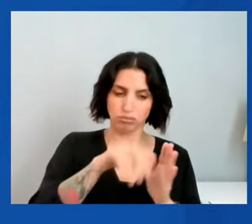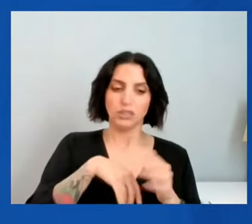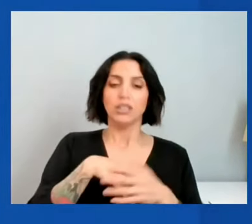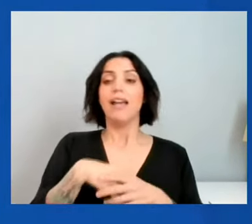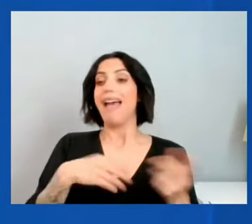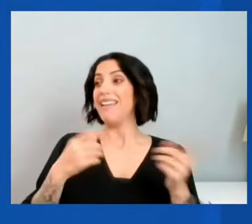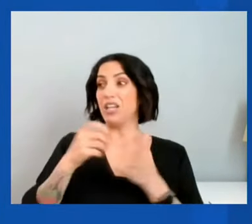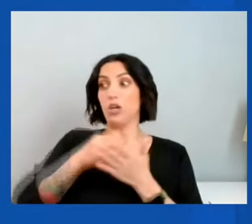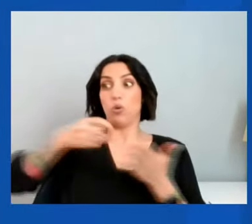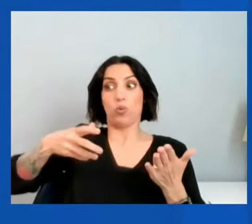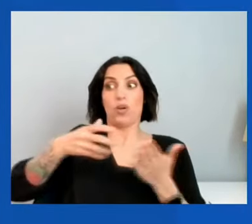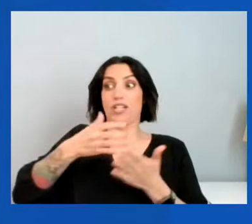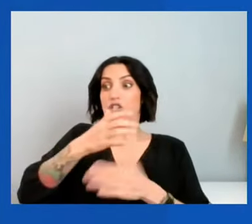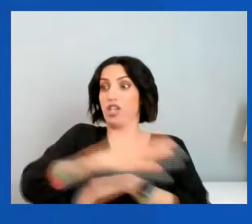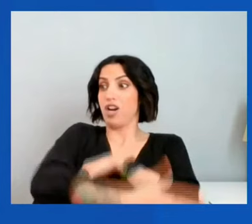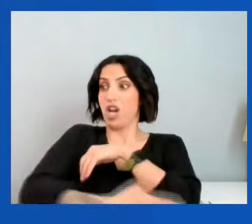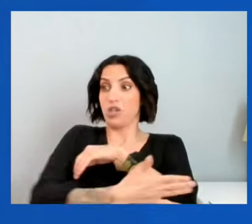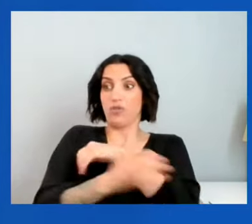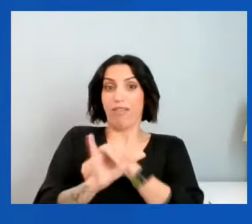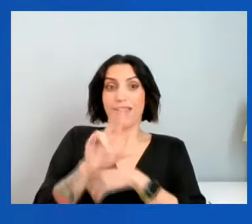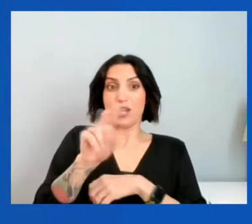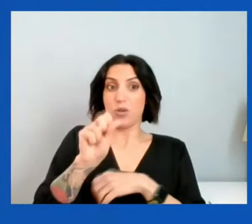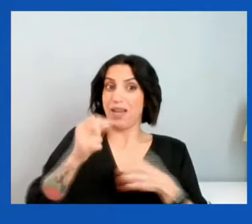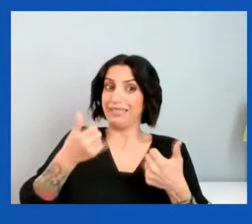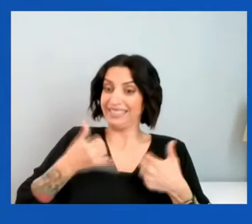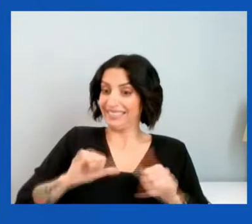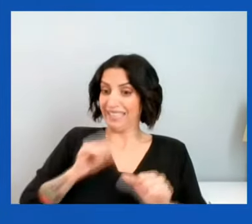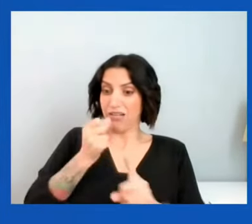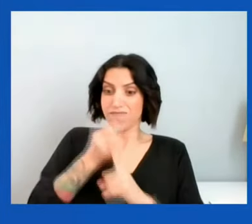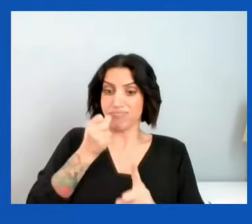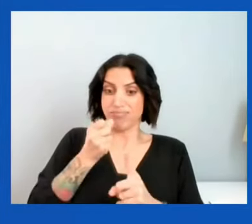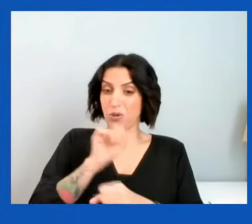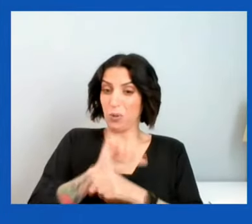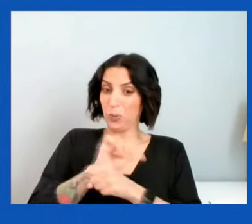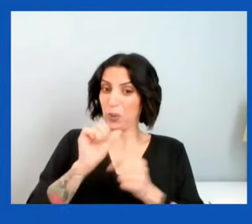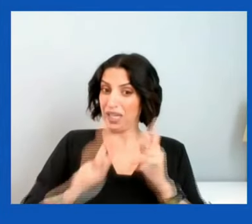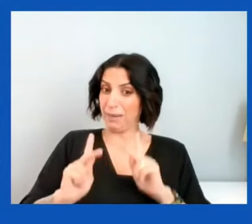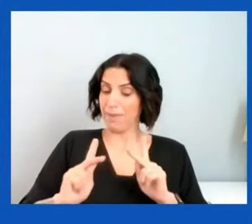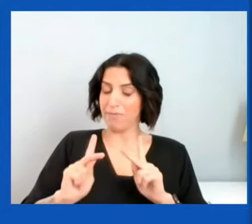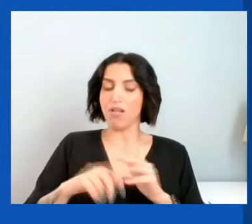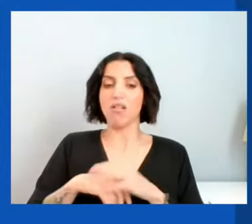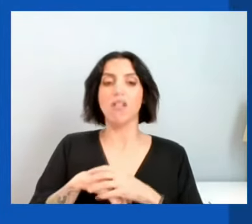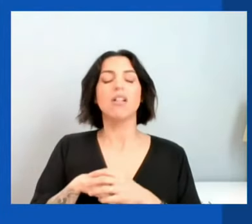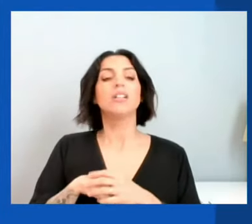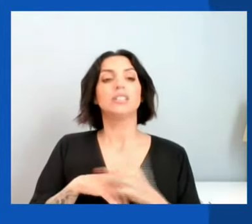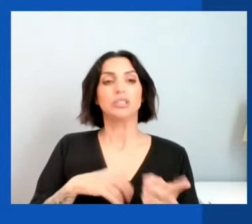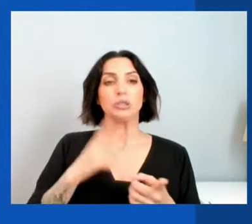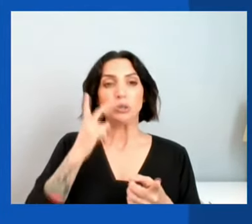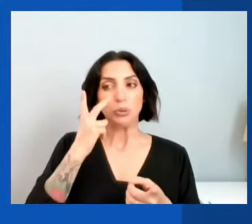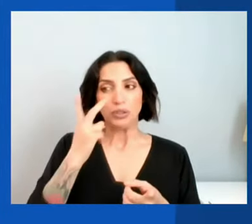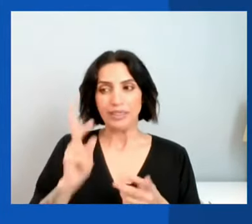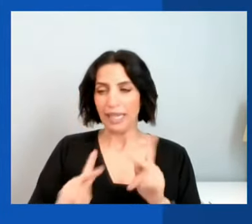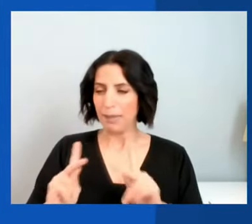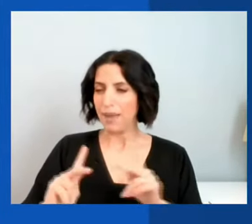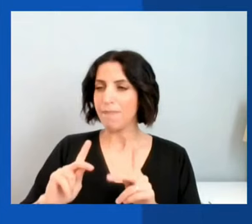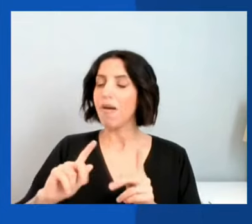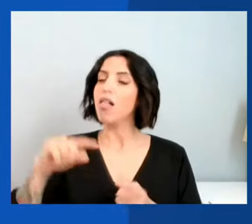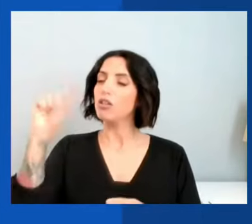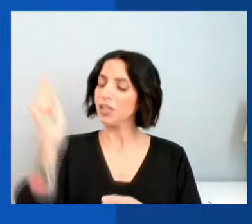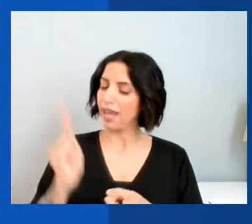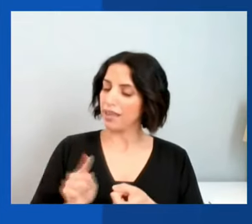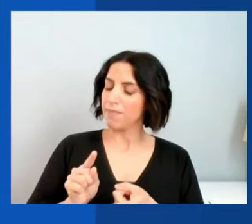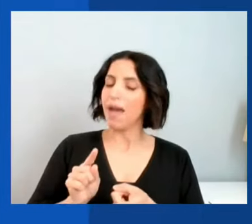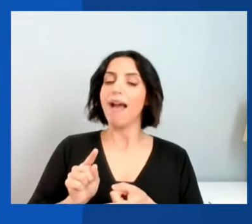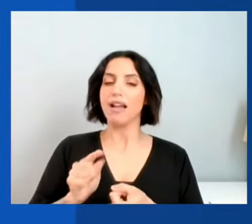.S. that's hitting working people hard. You're starting to see anecdotally signs that folks are scaling back on some non-essential purchases.